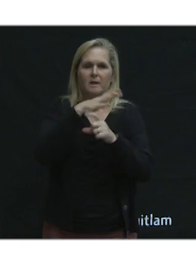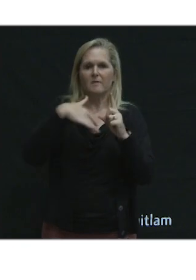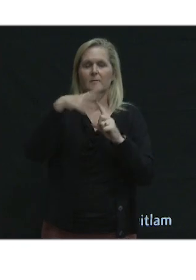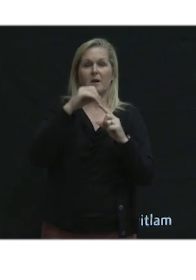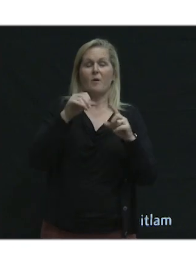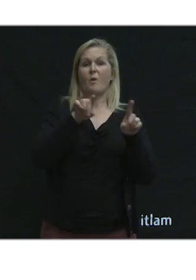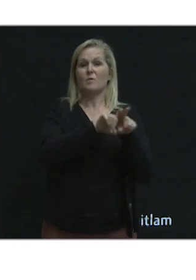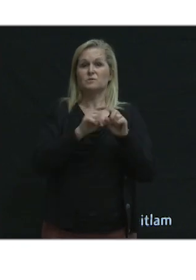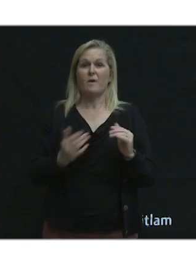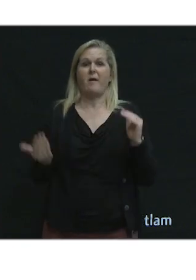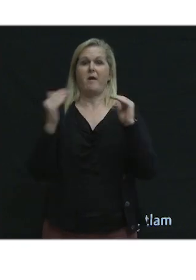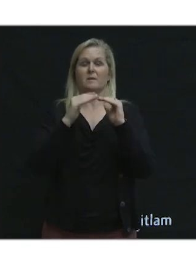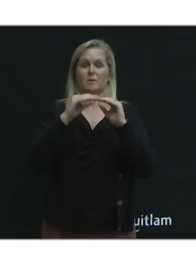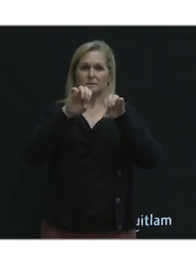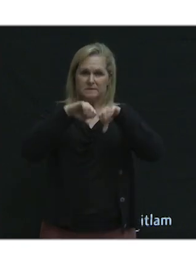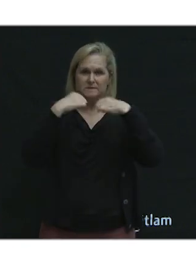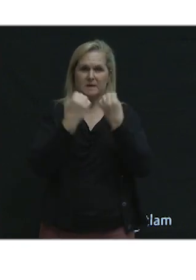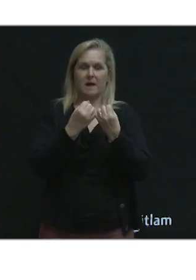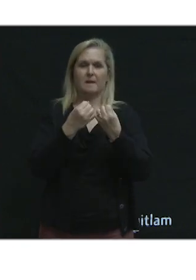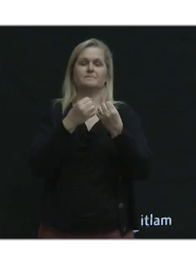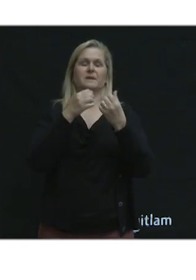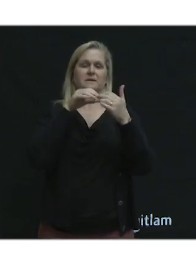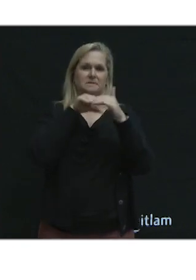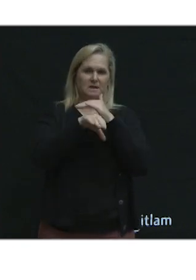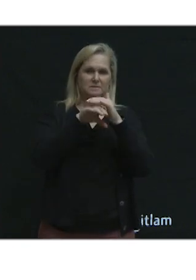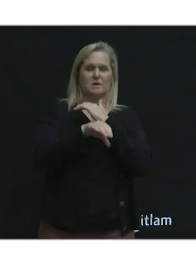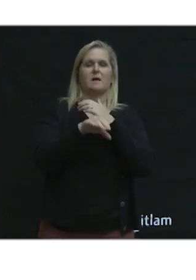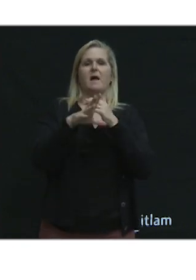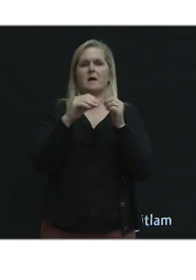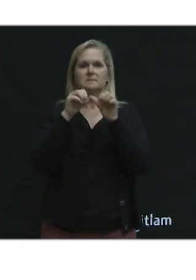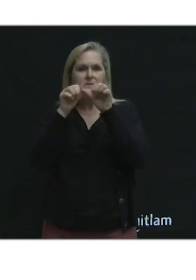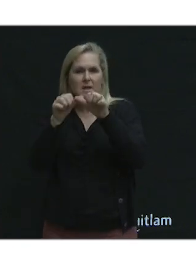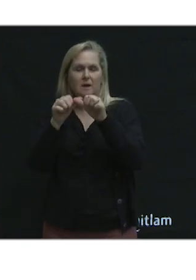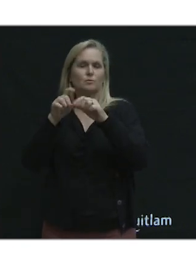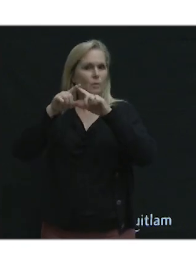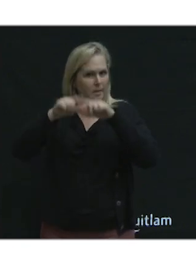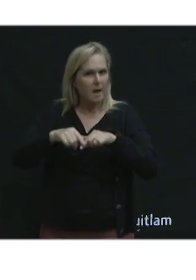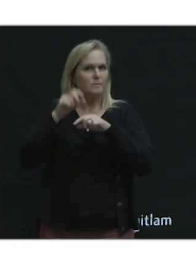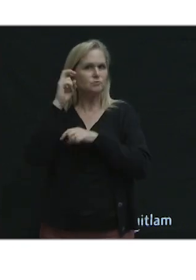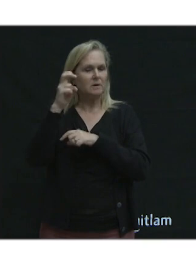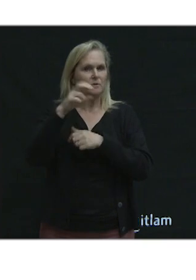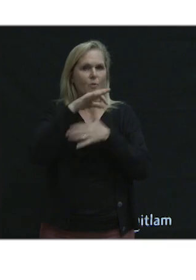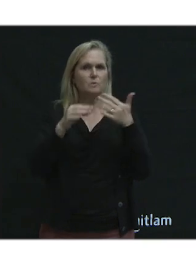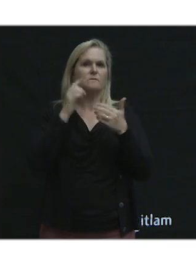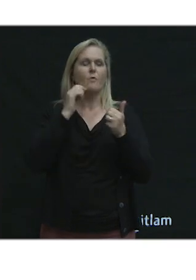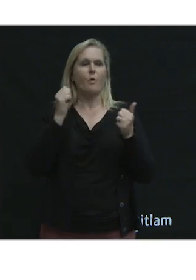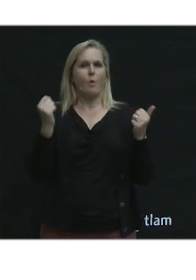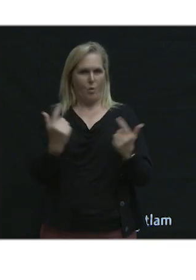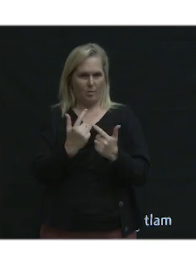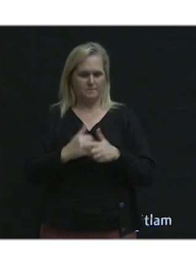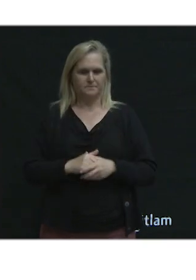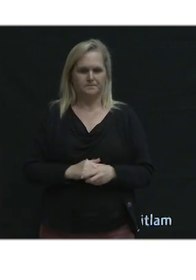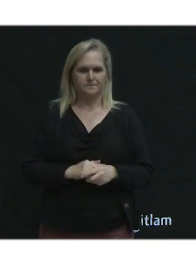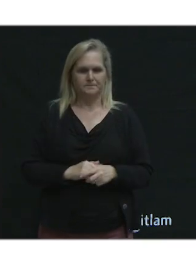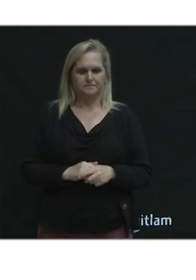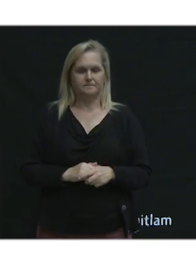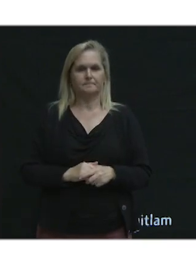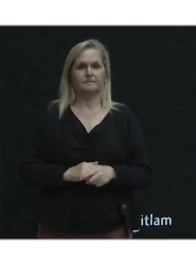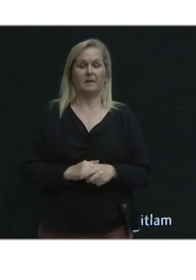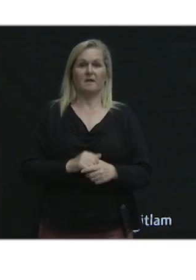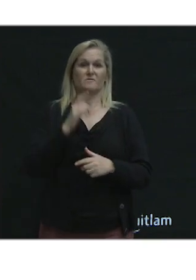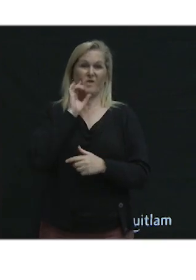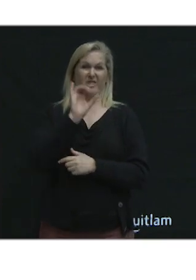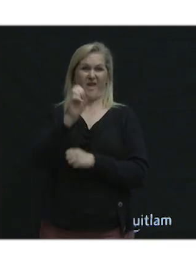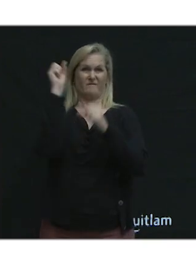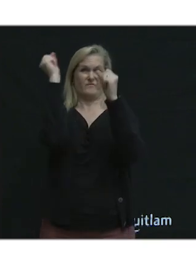society with accessible, safe, and reliable transportation options for all. To meet